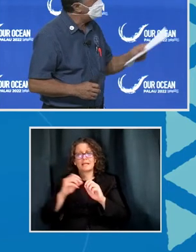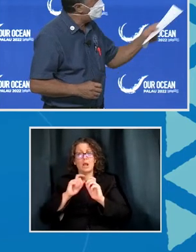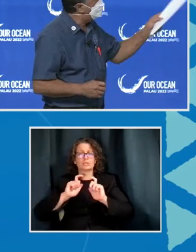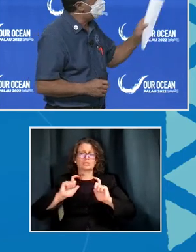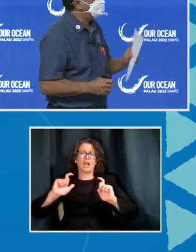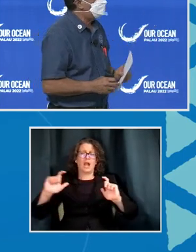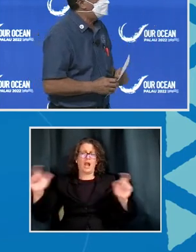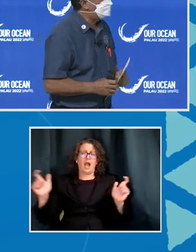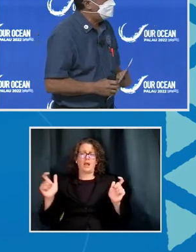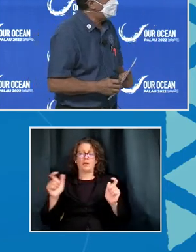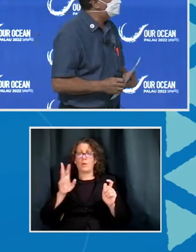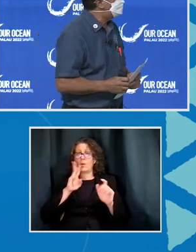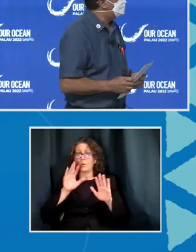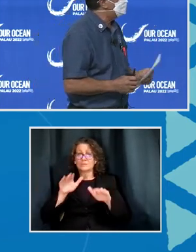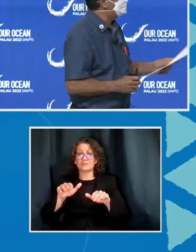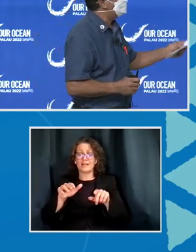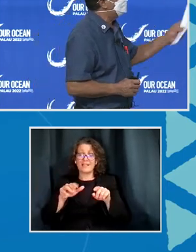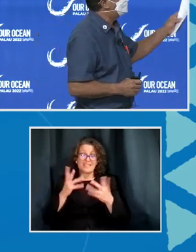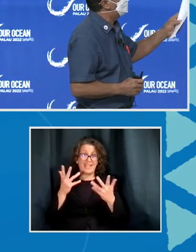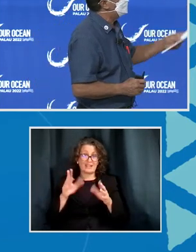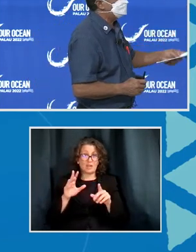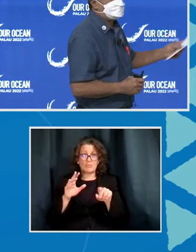This is how the Marshall Islands look.